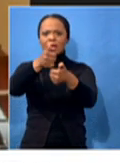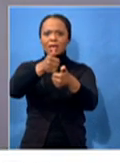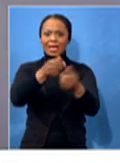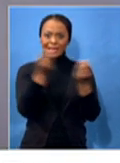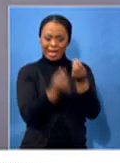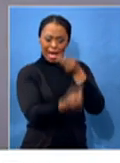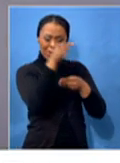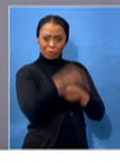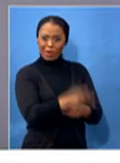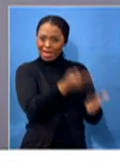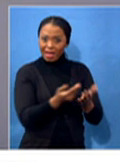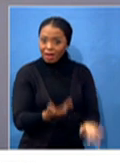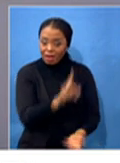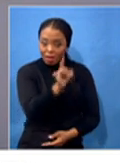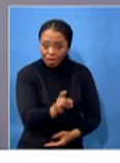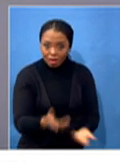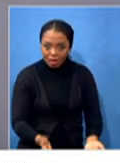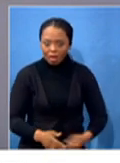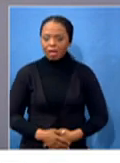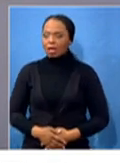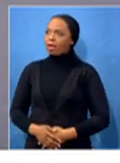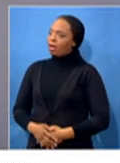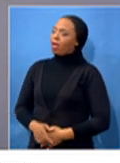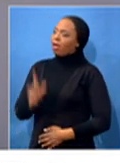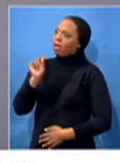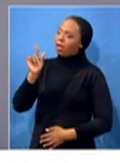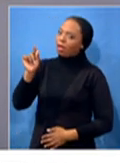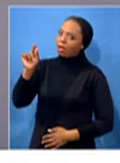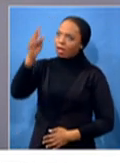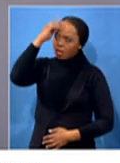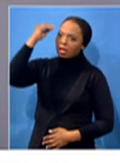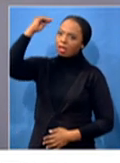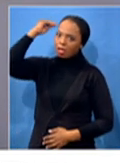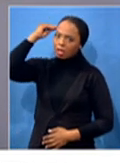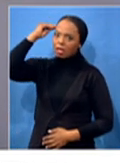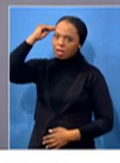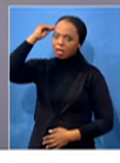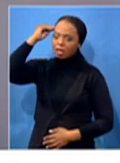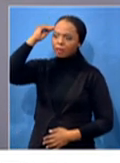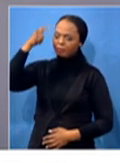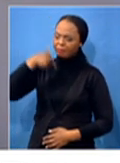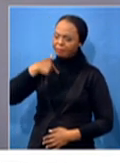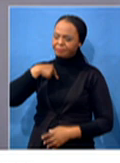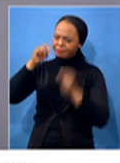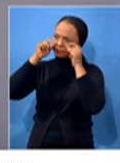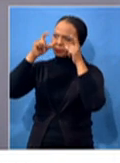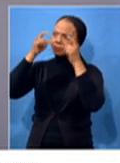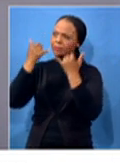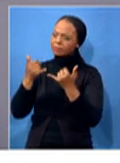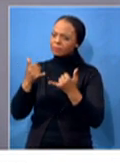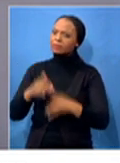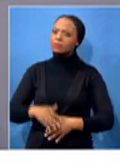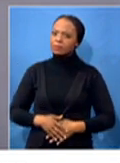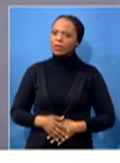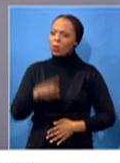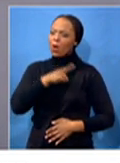It's been quite an eye-opener for me, because every time anybody ever talks about you, they always talk about